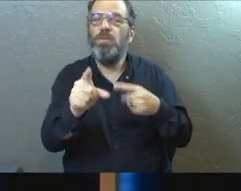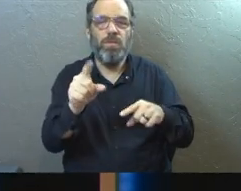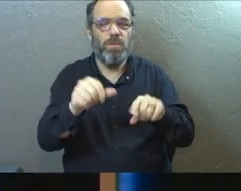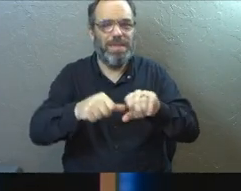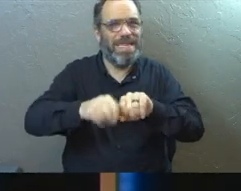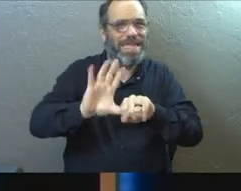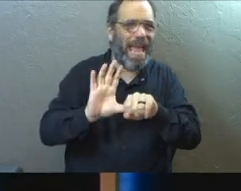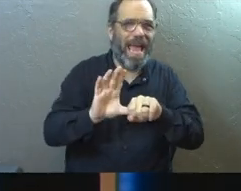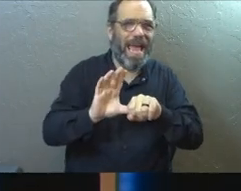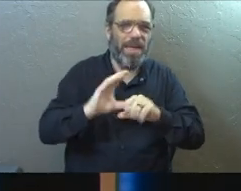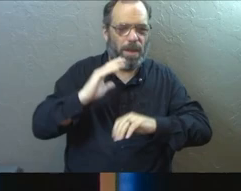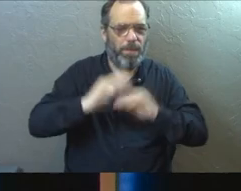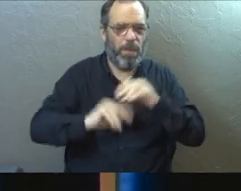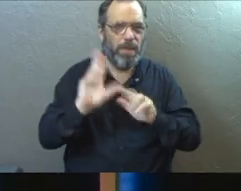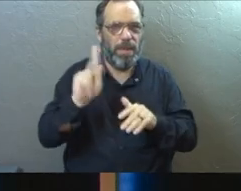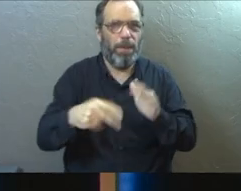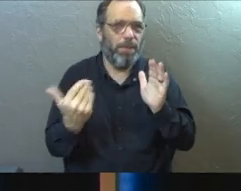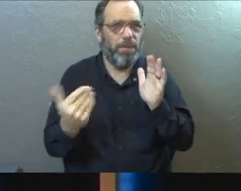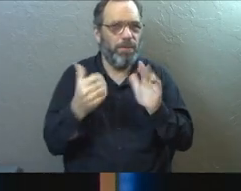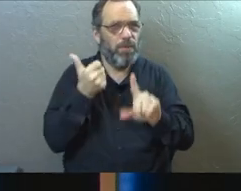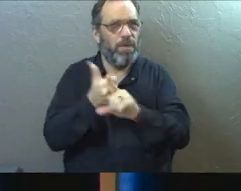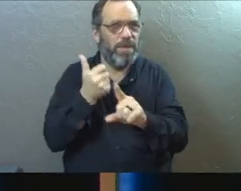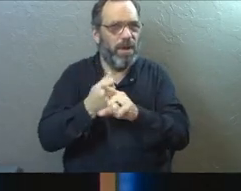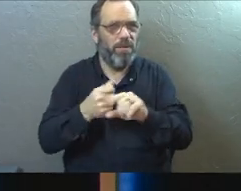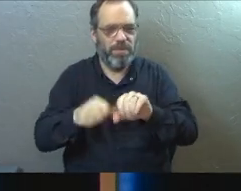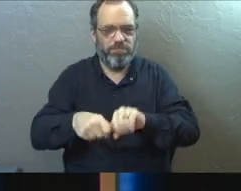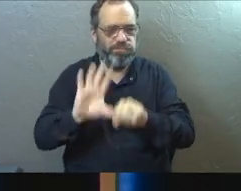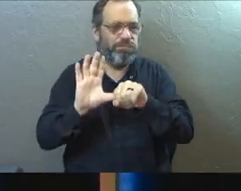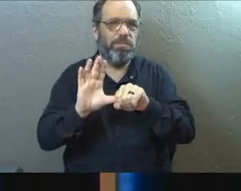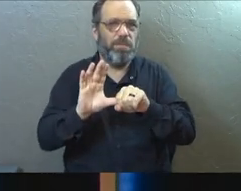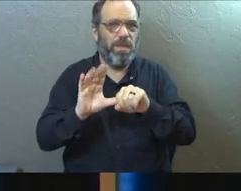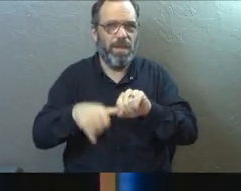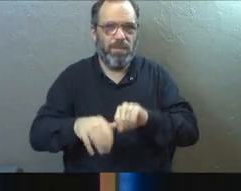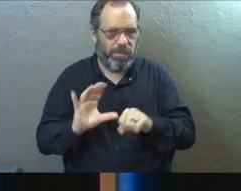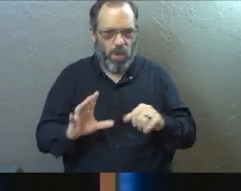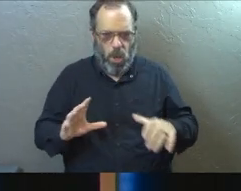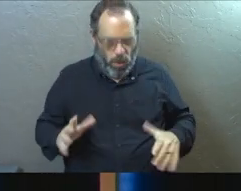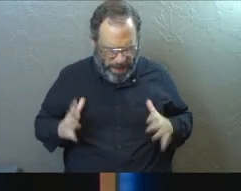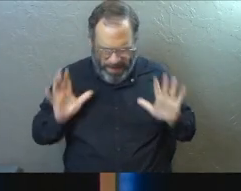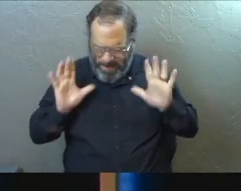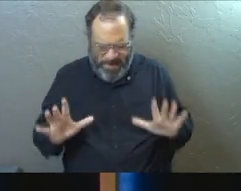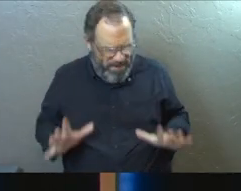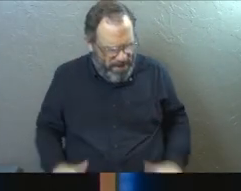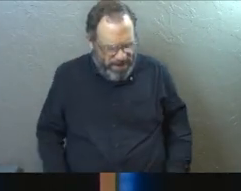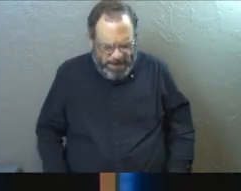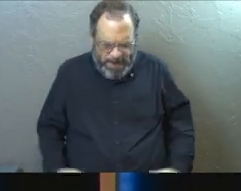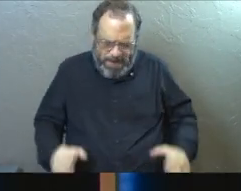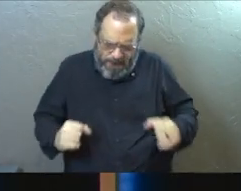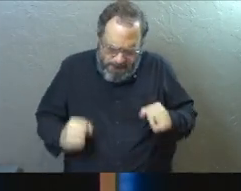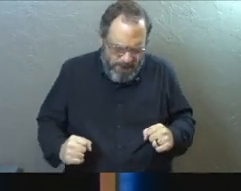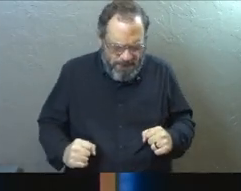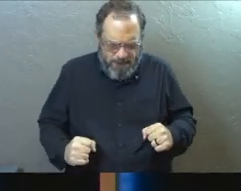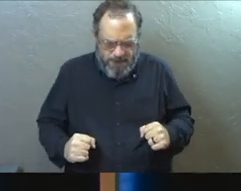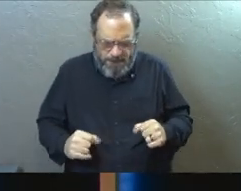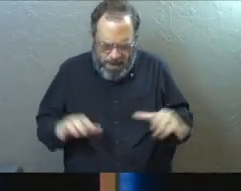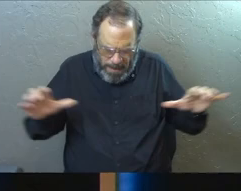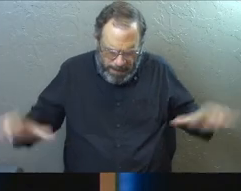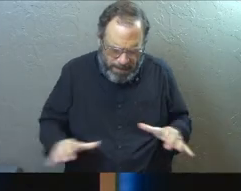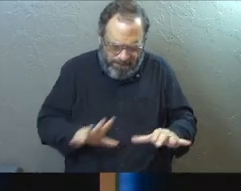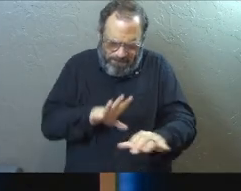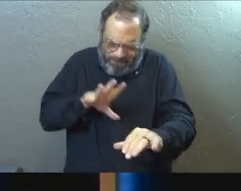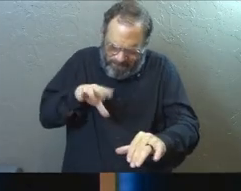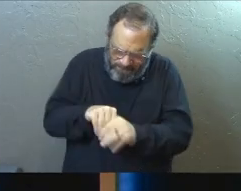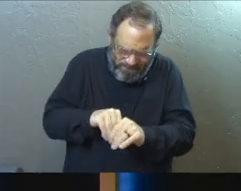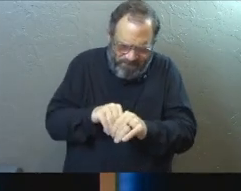way back into passion and into like in our life. We cannot just pull ourselves up by our bootstraps enough to actually